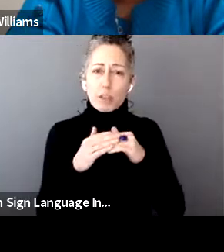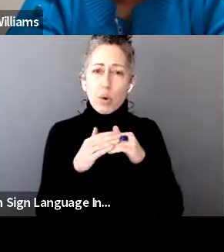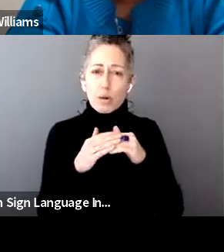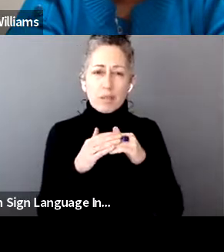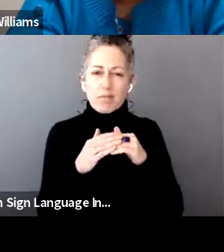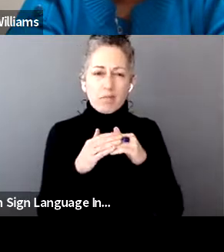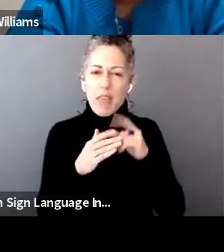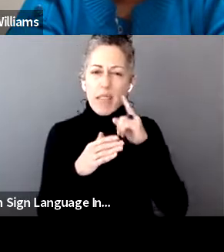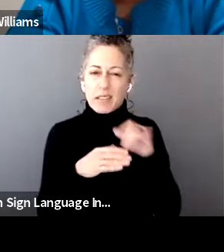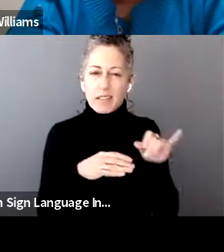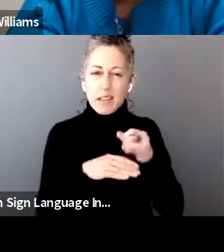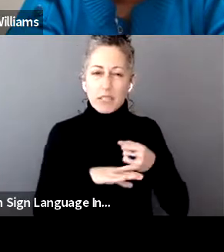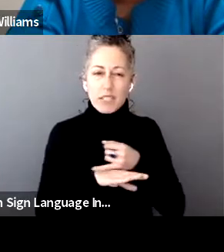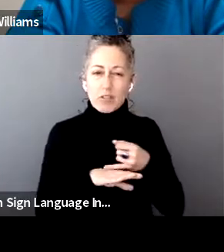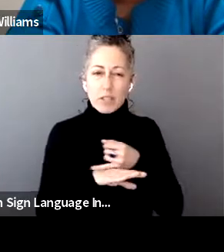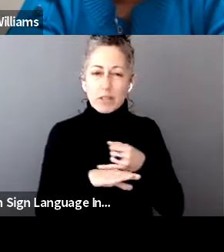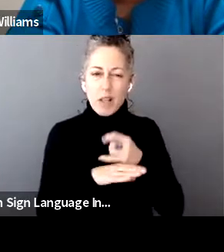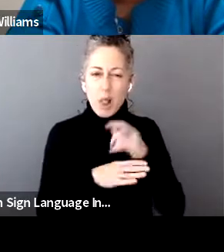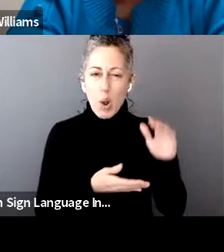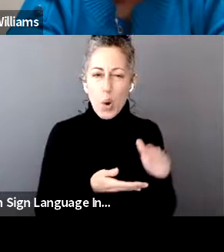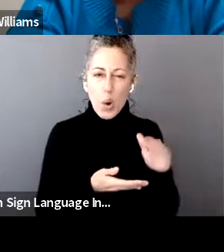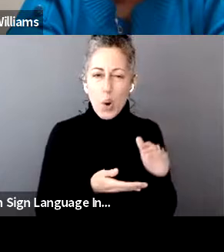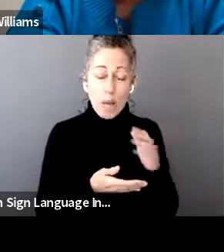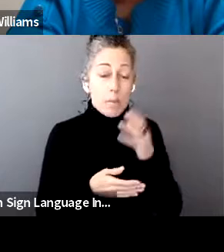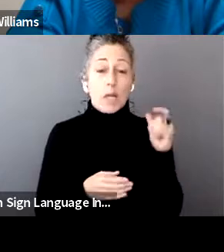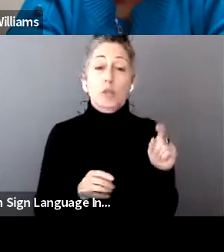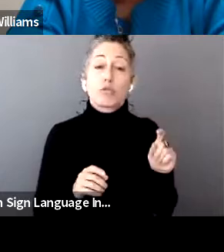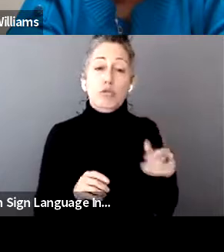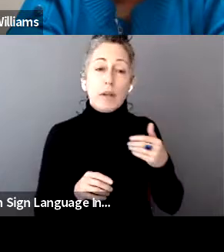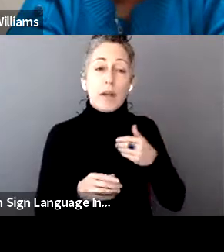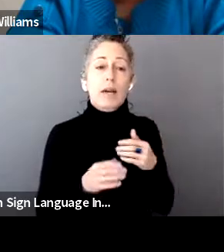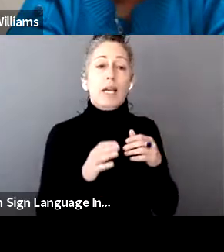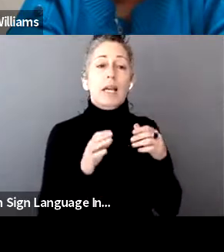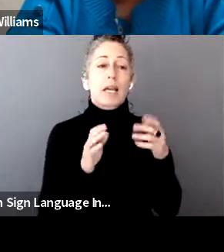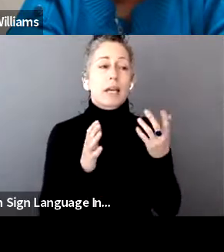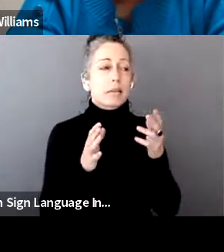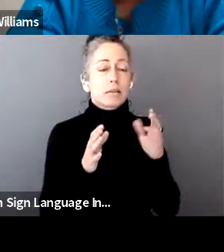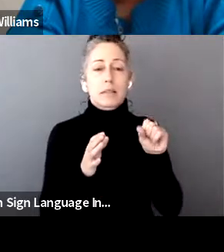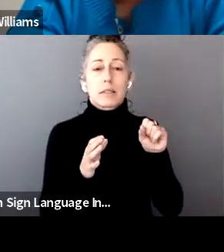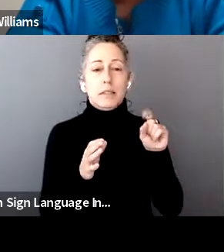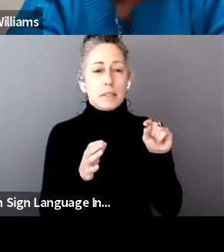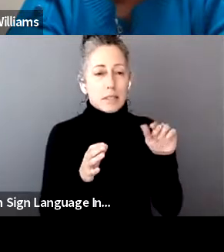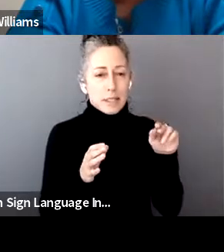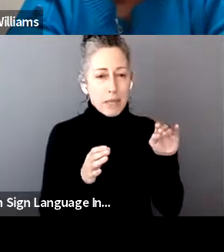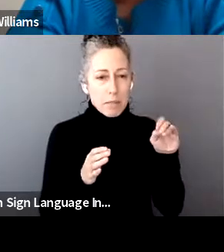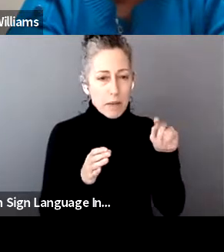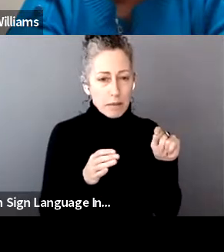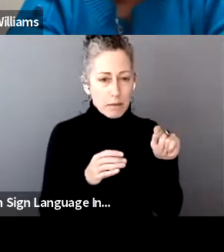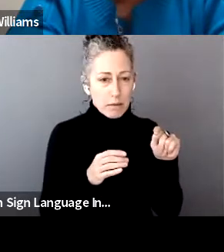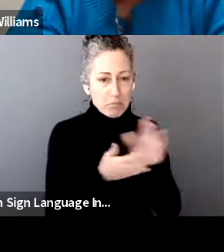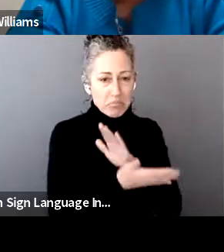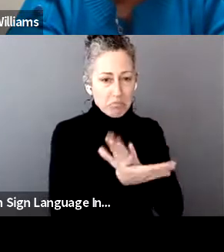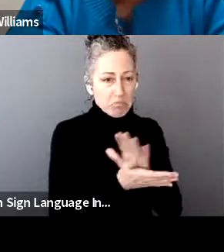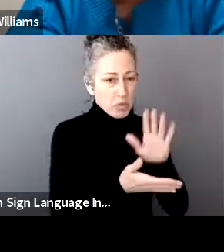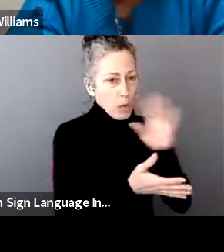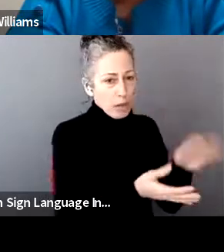interest, but it's pretty low, but I would just say you should be able to get a statement from whatever source you are investing in that shows what gains or what losses